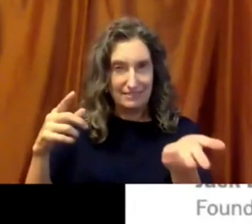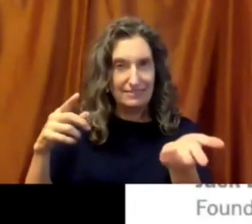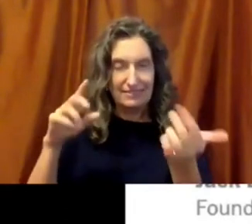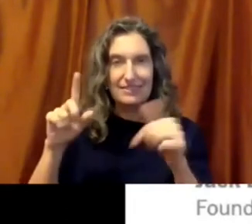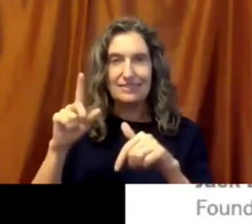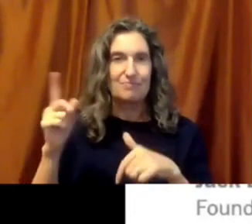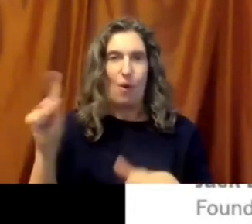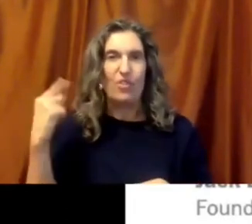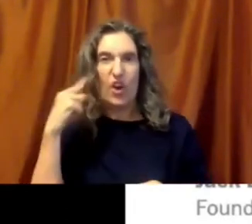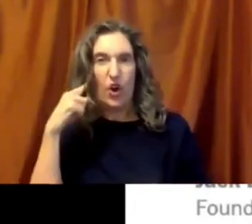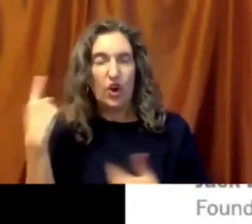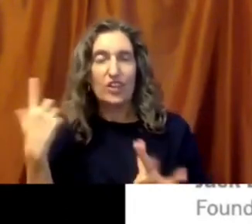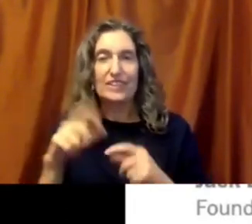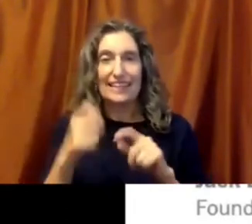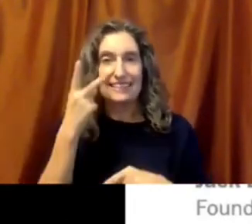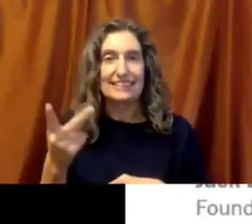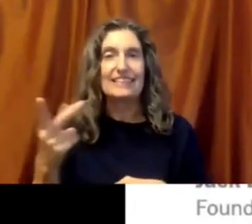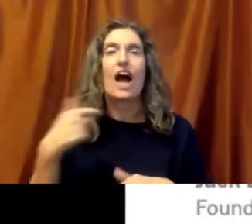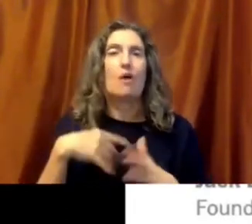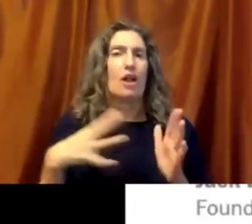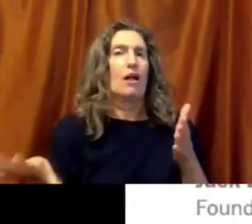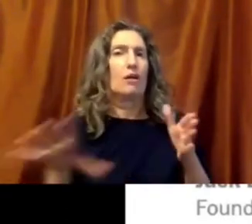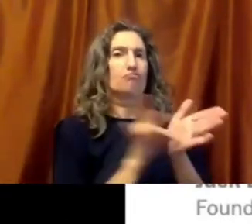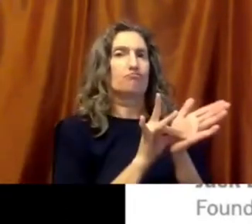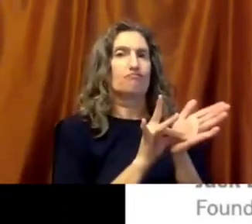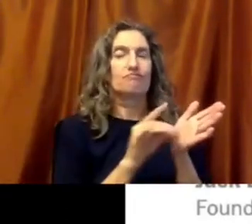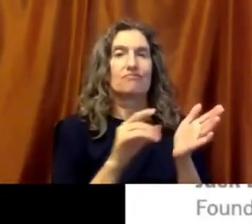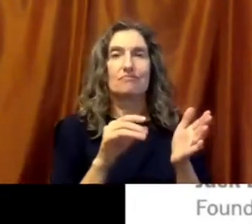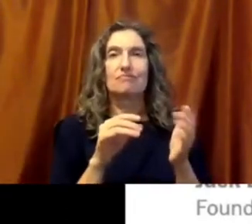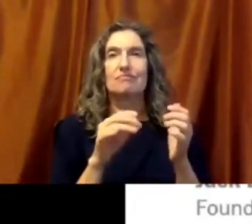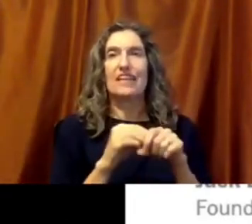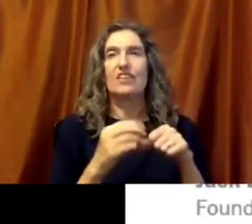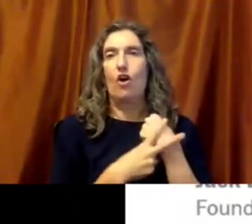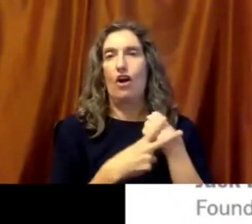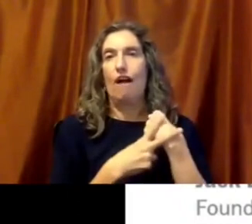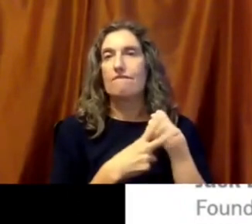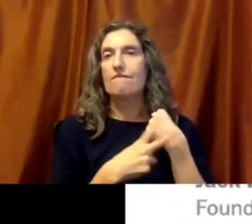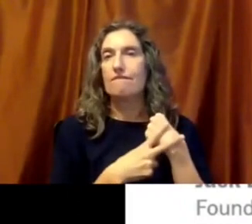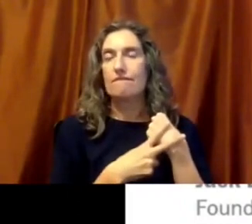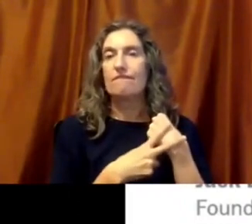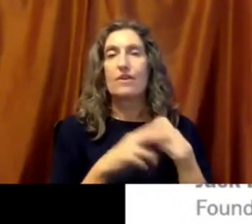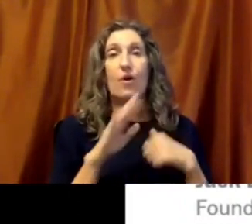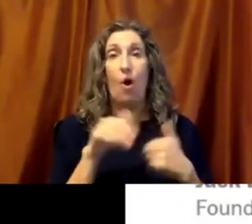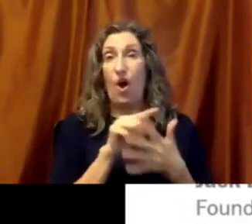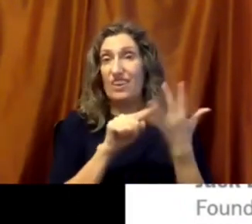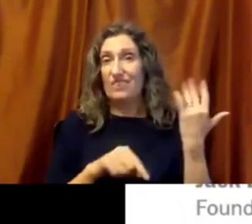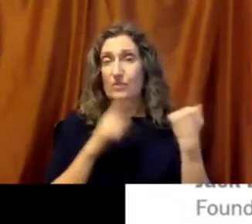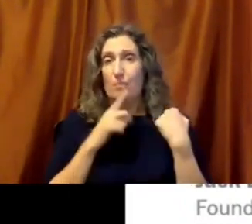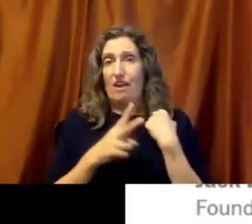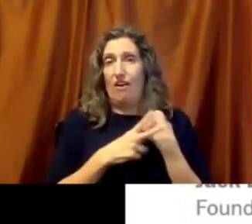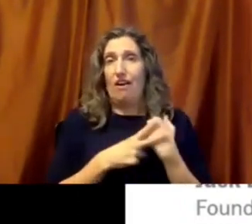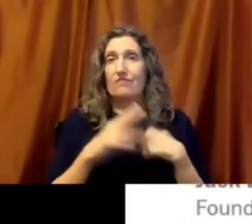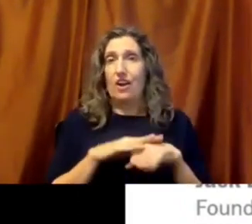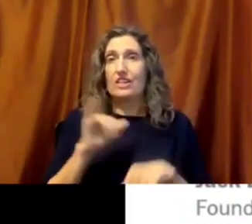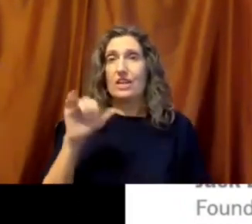the audio that will be included when we archive. All of this will be archived on our